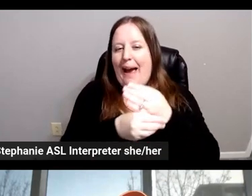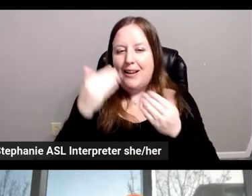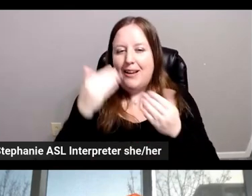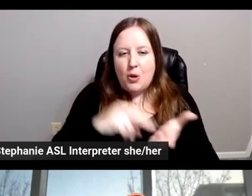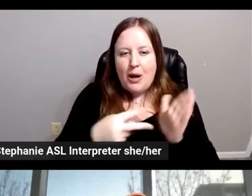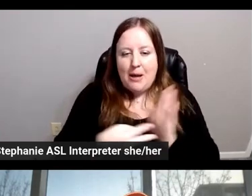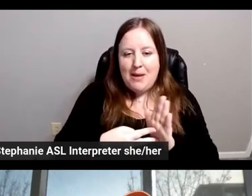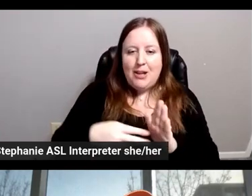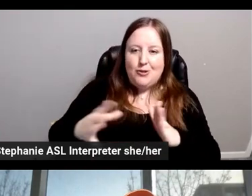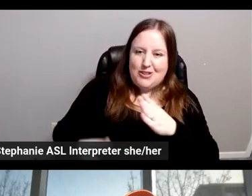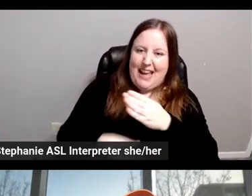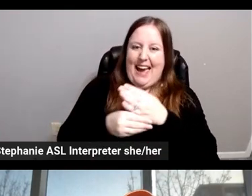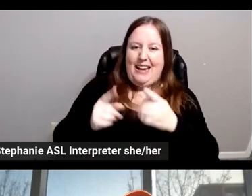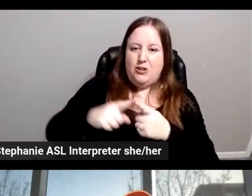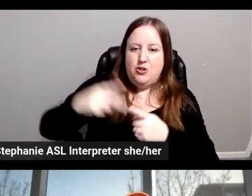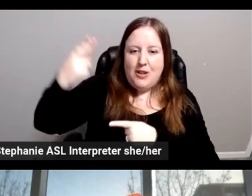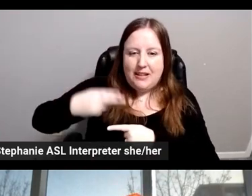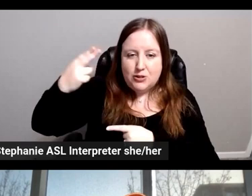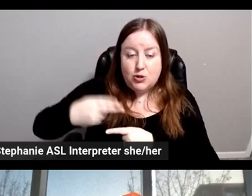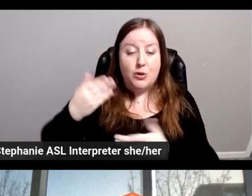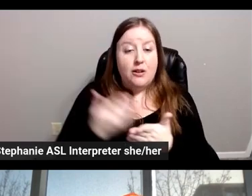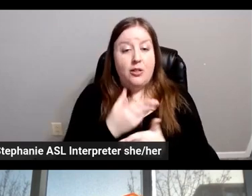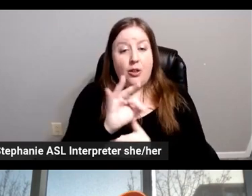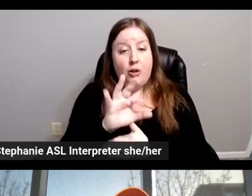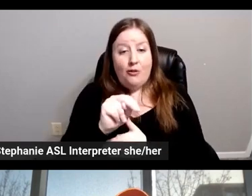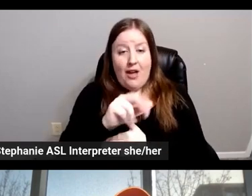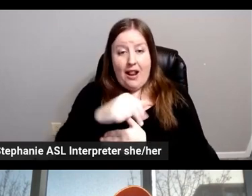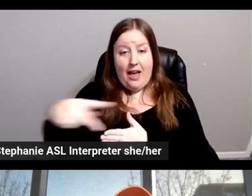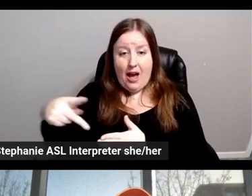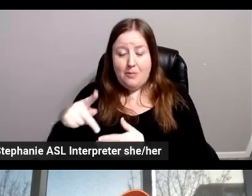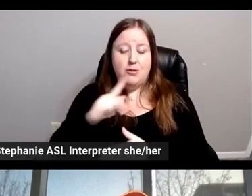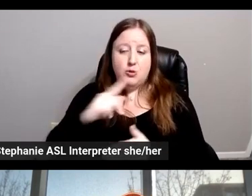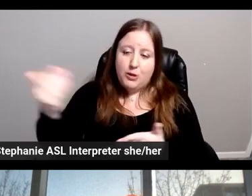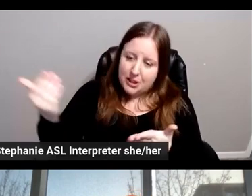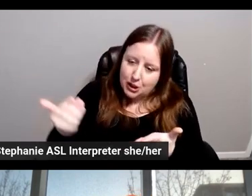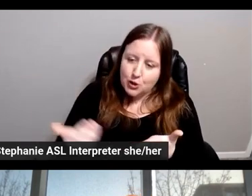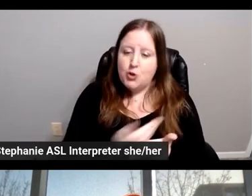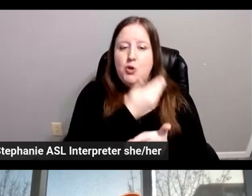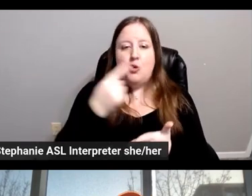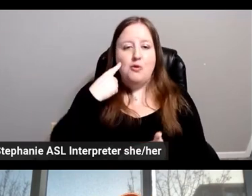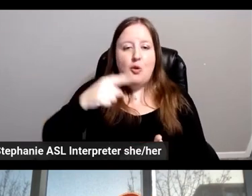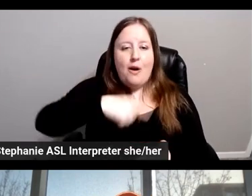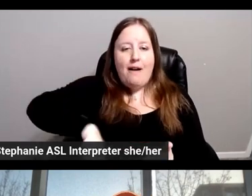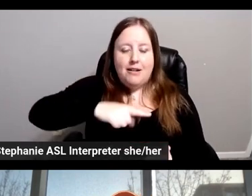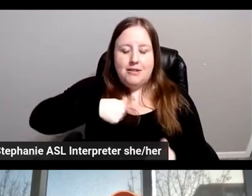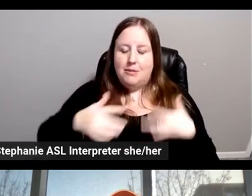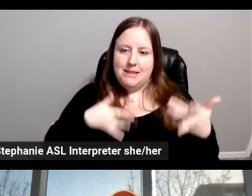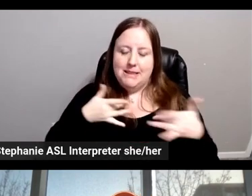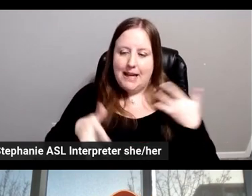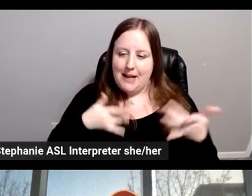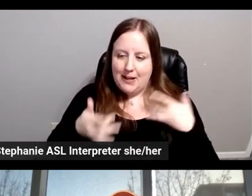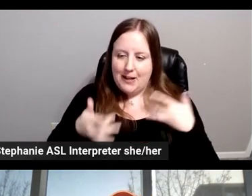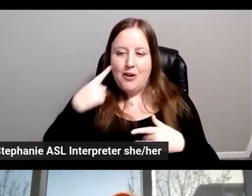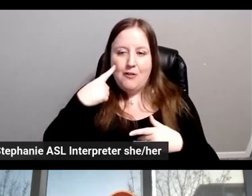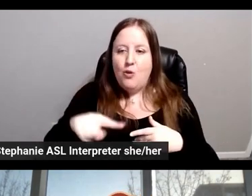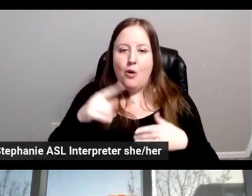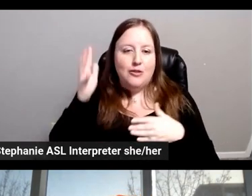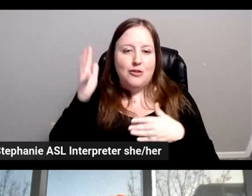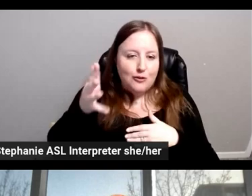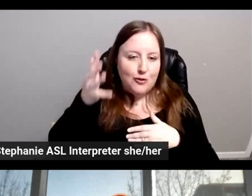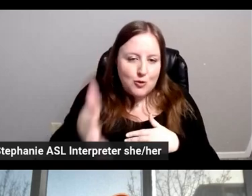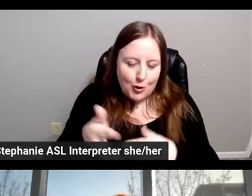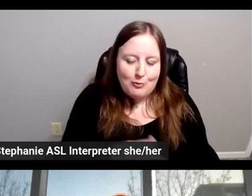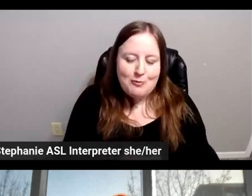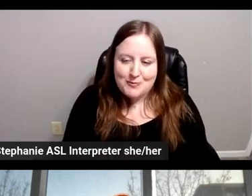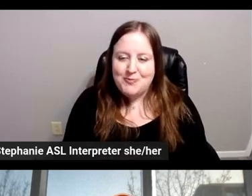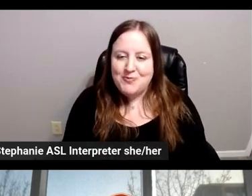this year, with the new fan app, it's a pretty brand new chapter. I think I'm pretty excited for what's coming in this season.